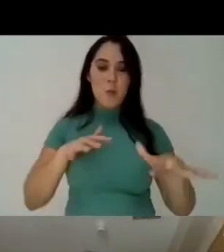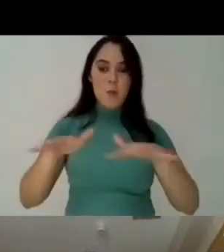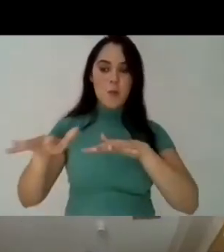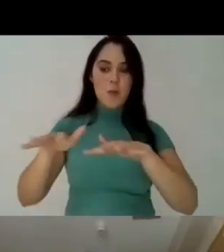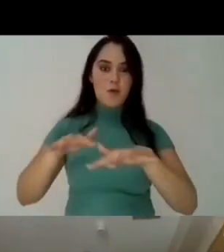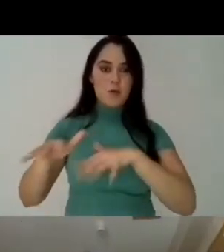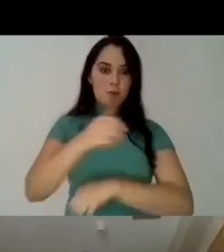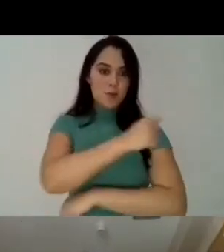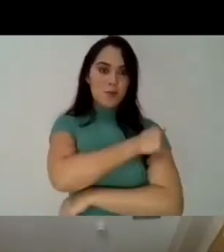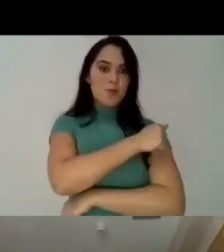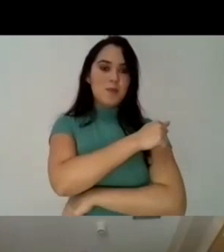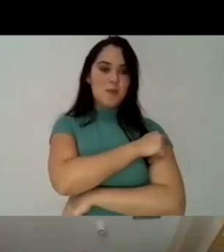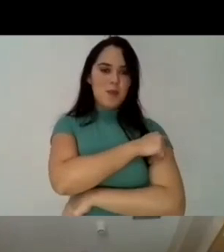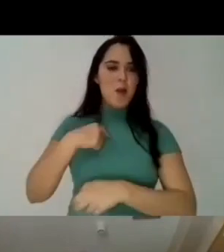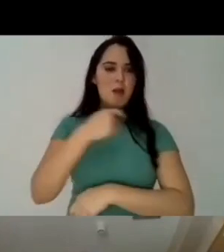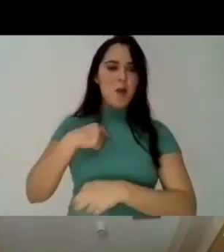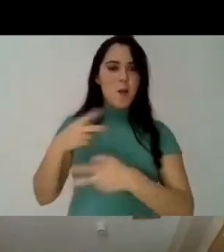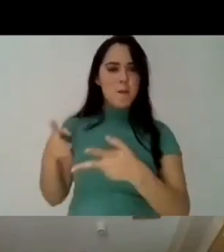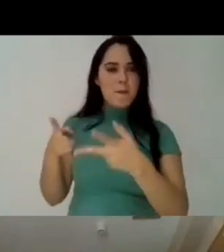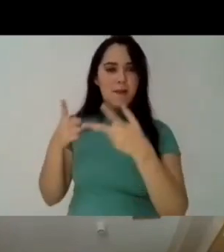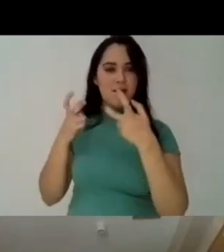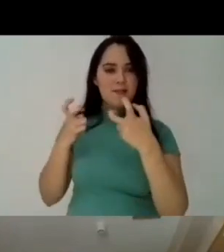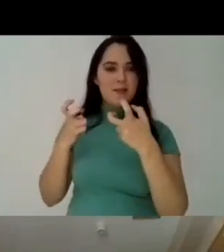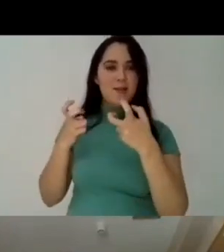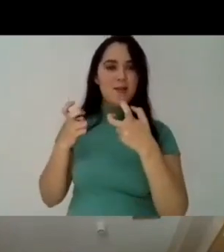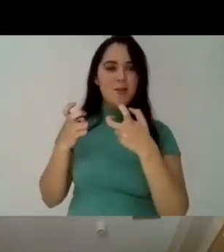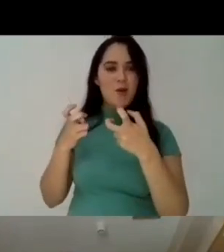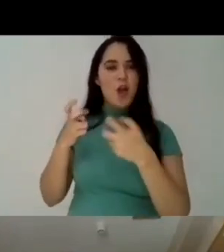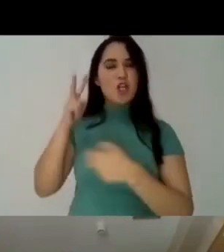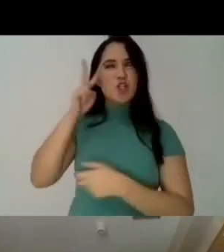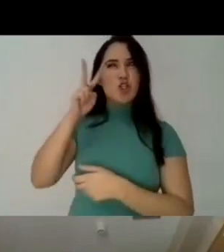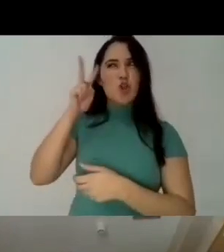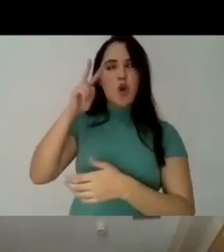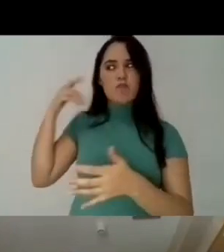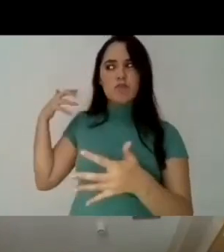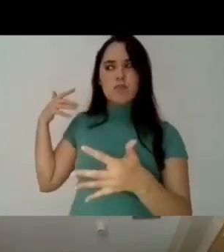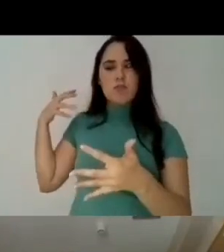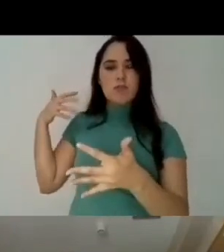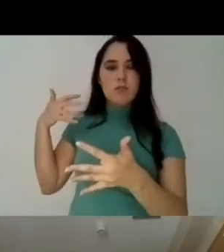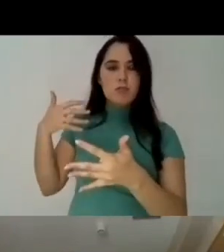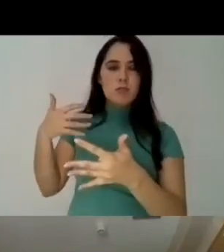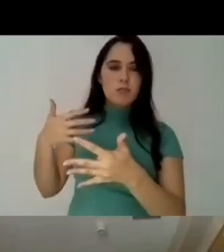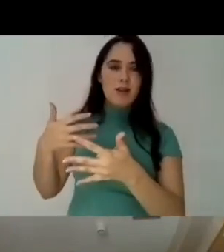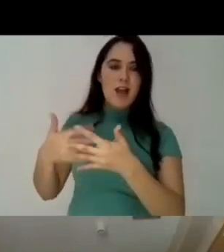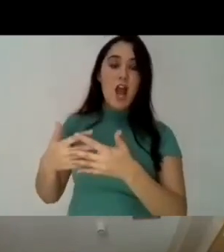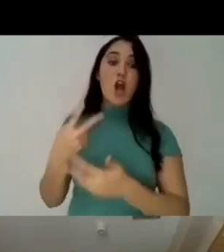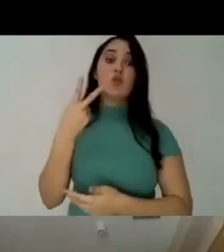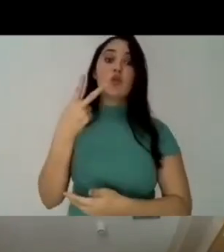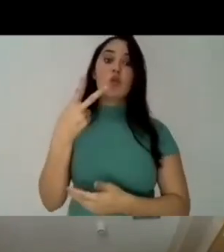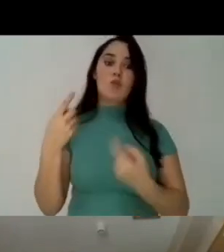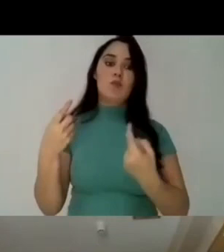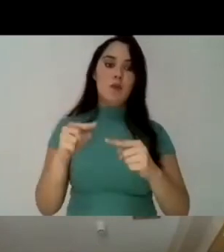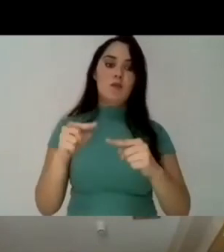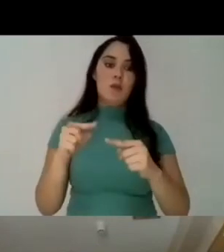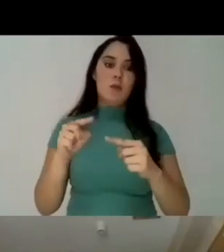academic institutions what i see and i'm looking from the outside